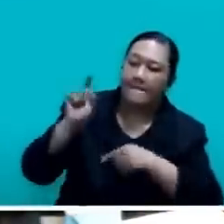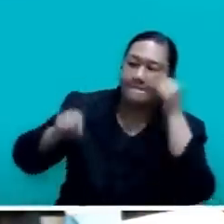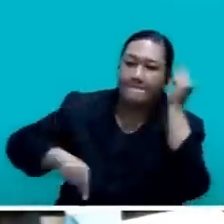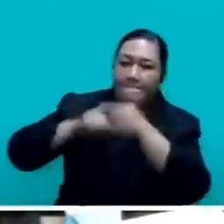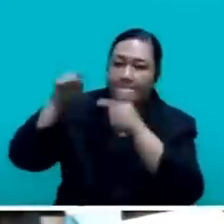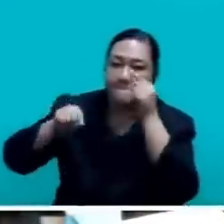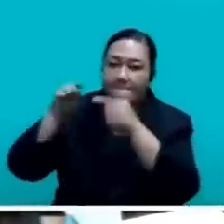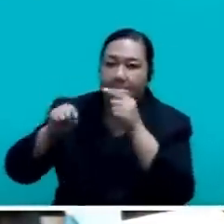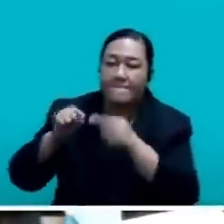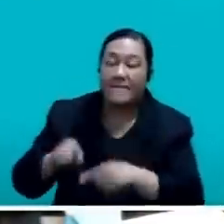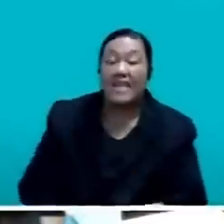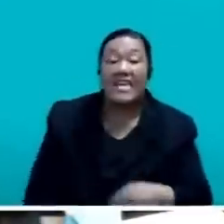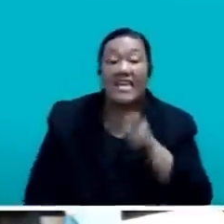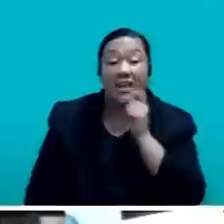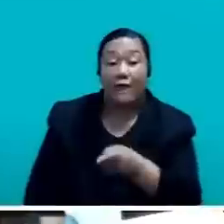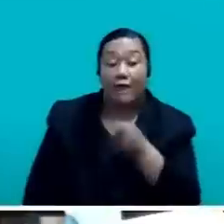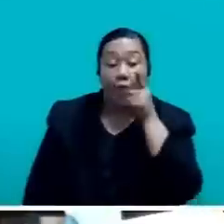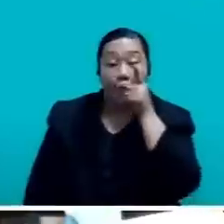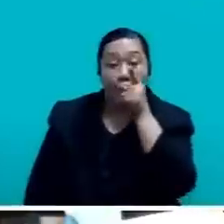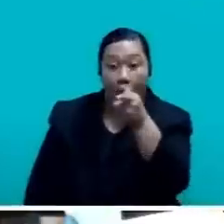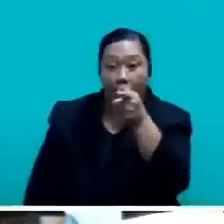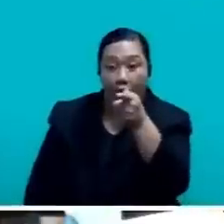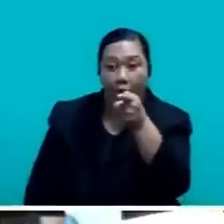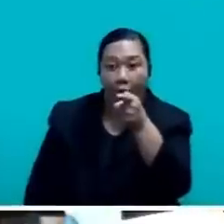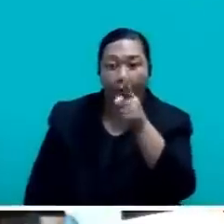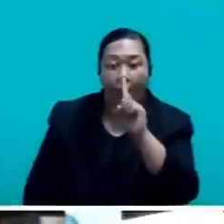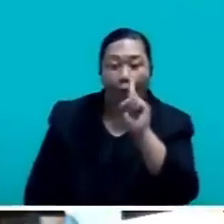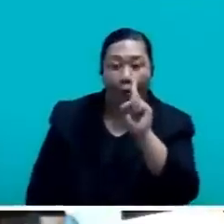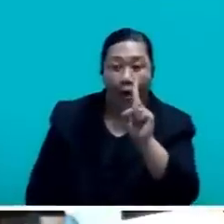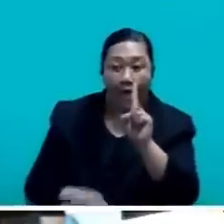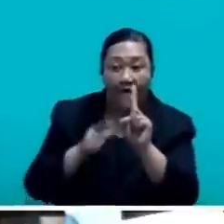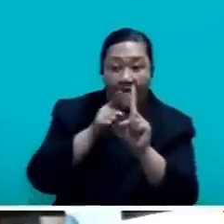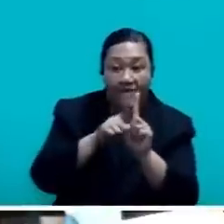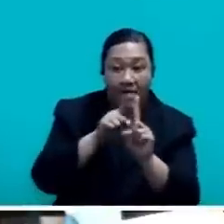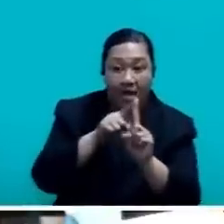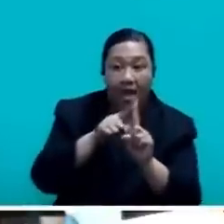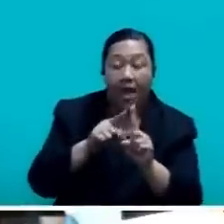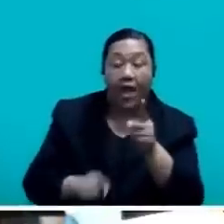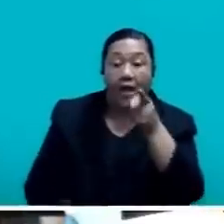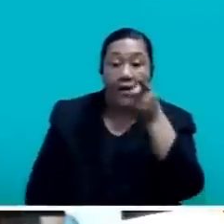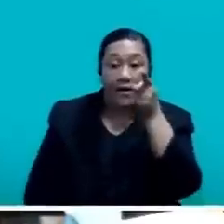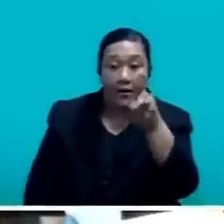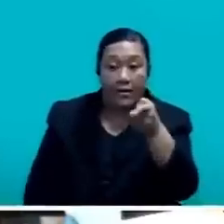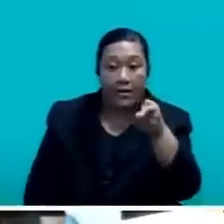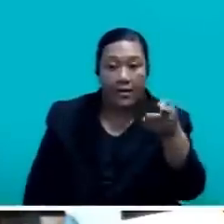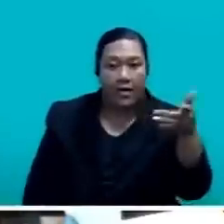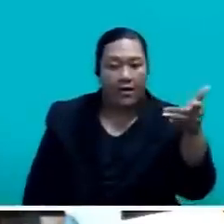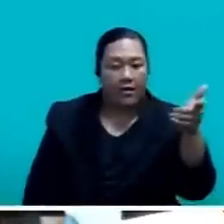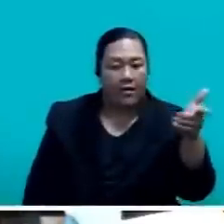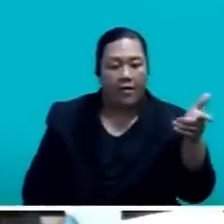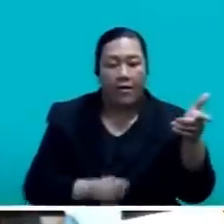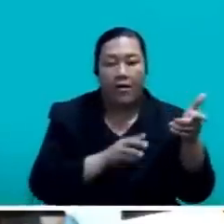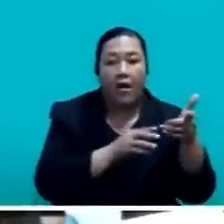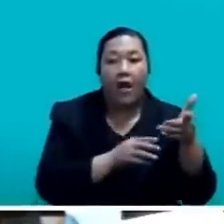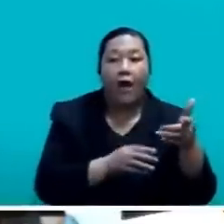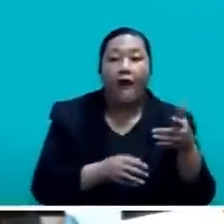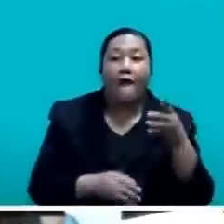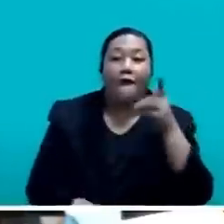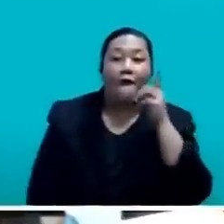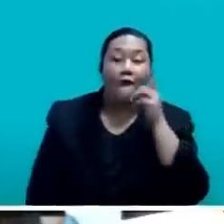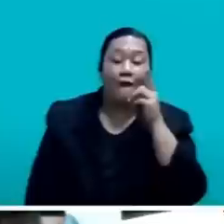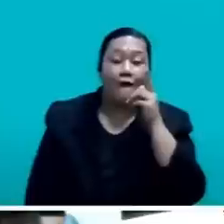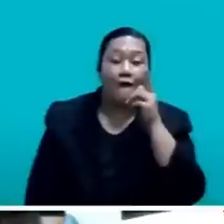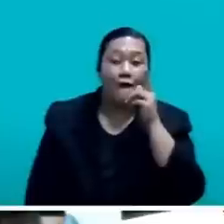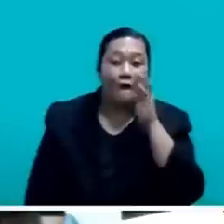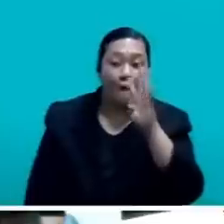When you point one finger, remember four are pointing back at you. Take responsibility